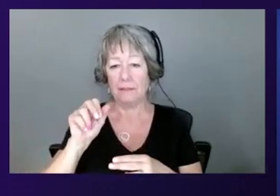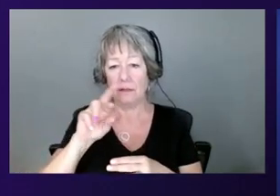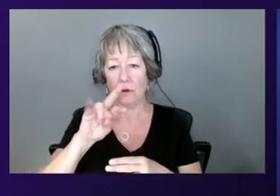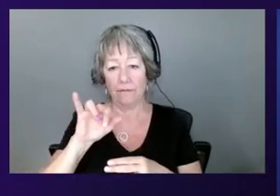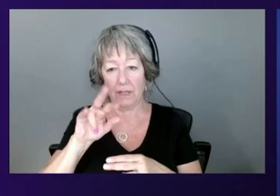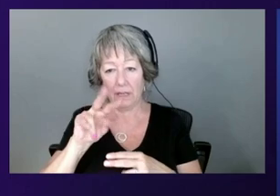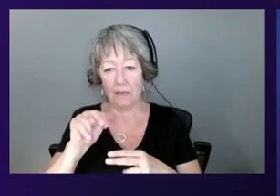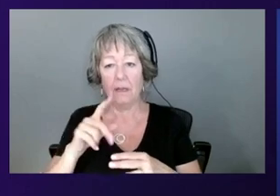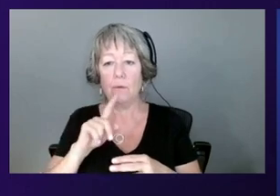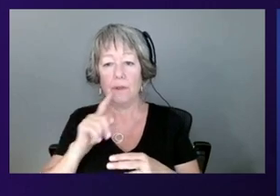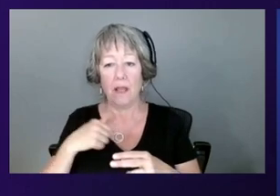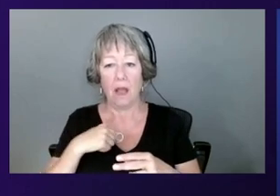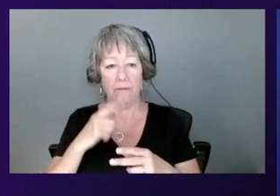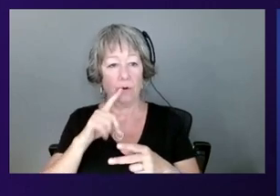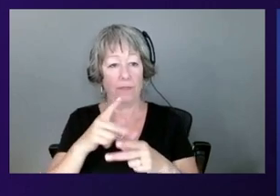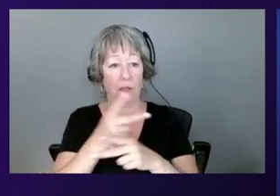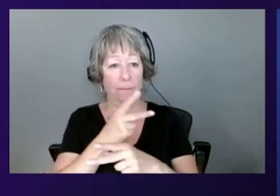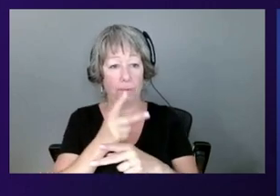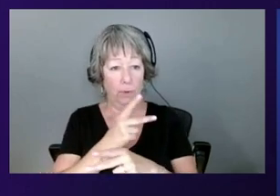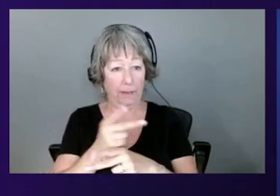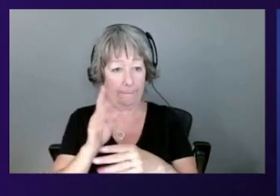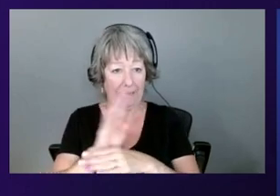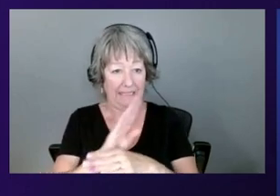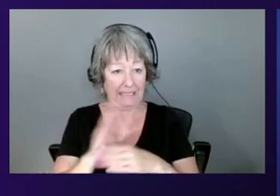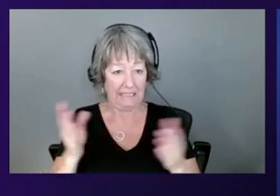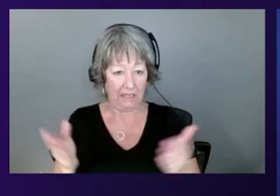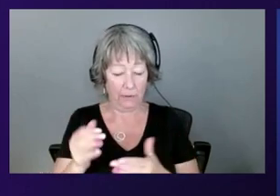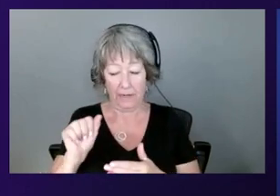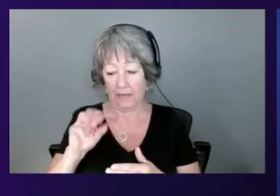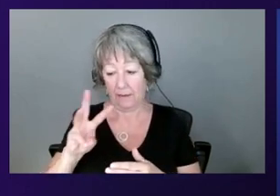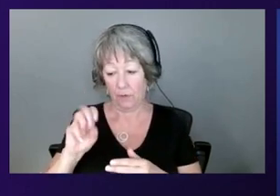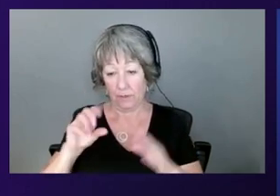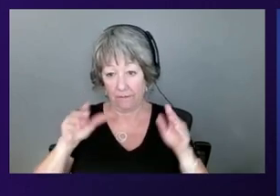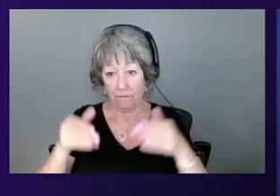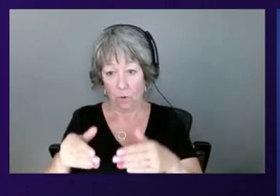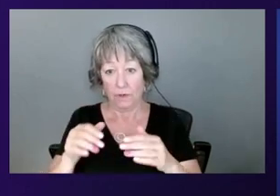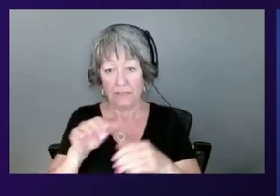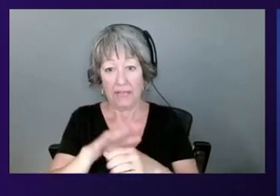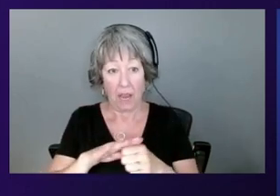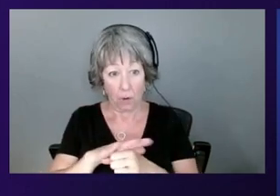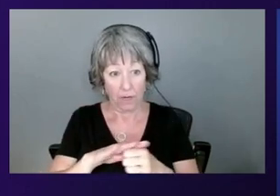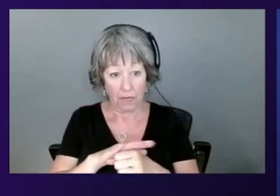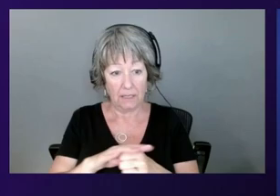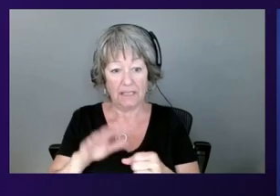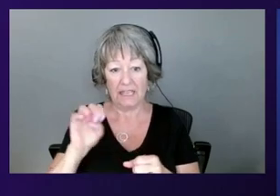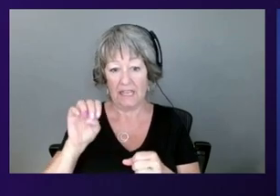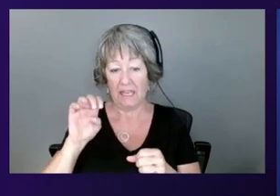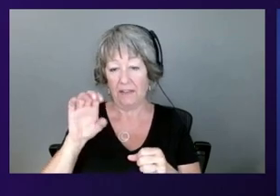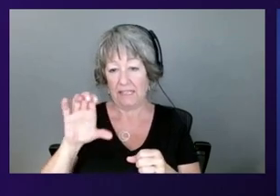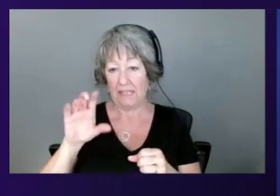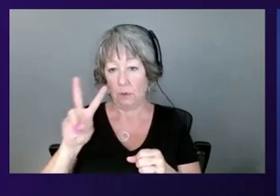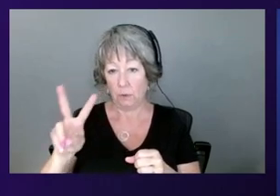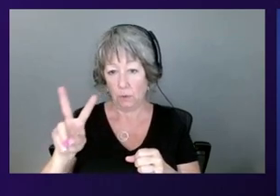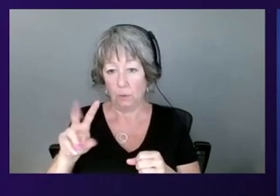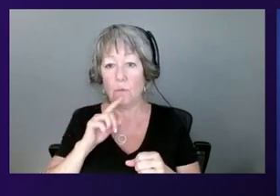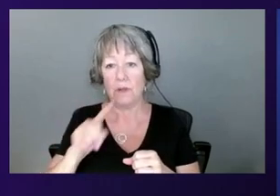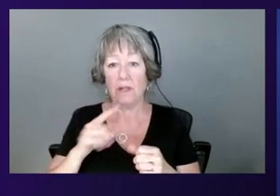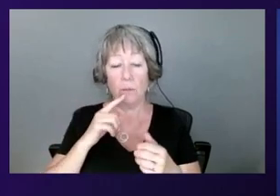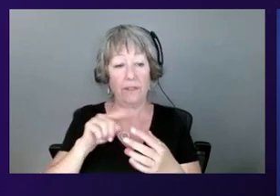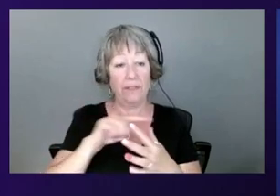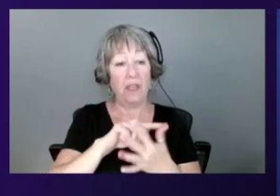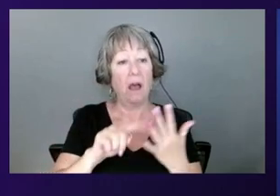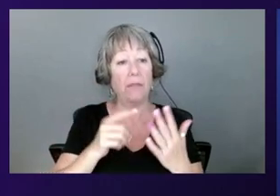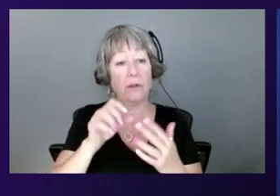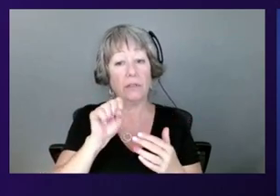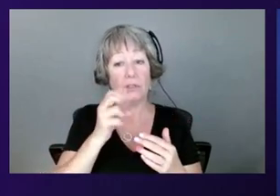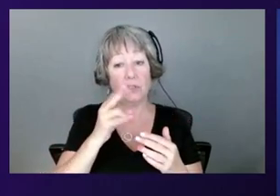confidential compute business at AWS. My focus areas are within EC2, the Nitro system, Nitro enclaves, Nitro TPM, and other confidential